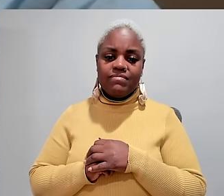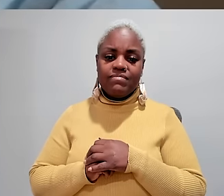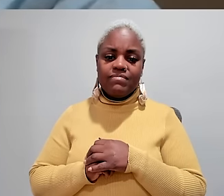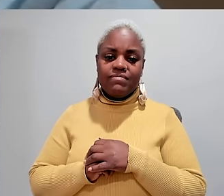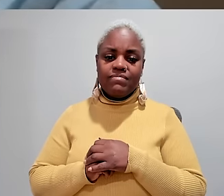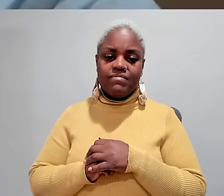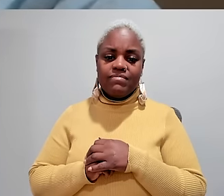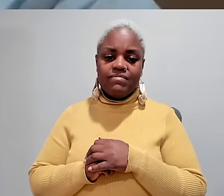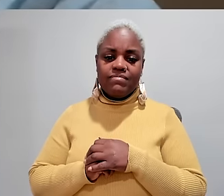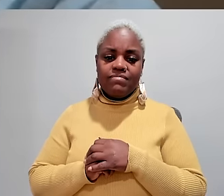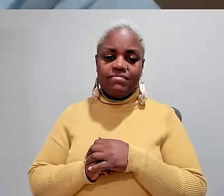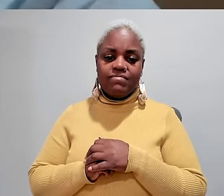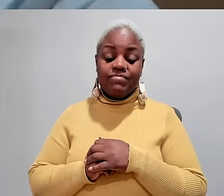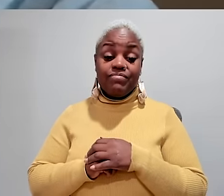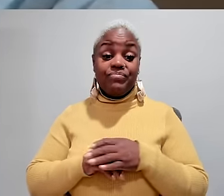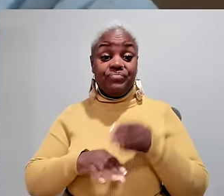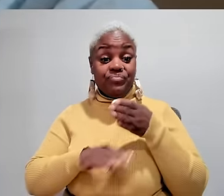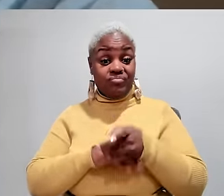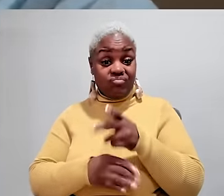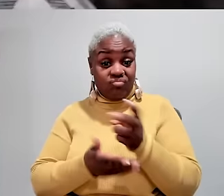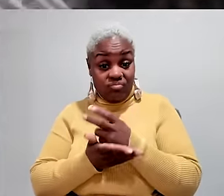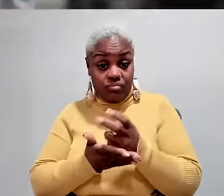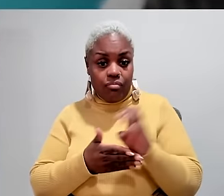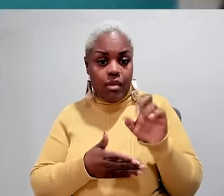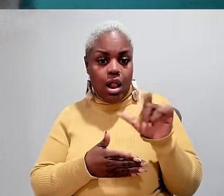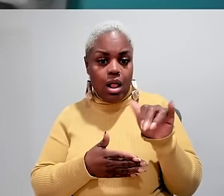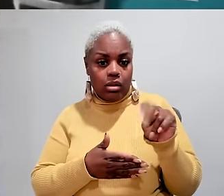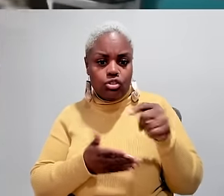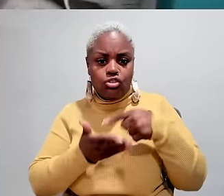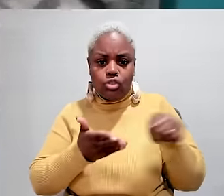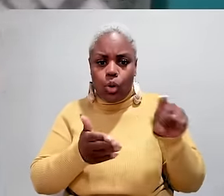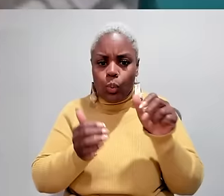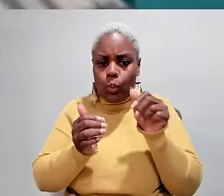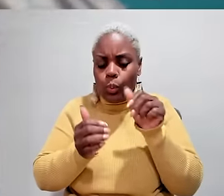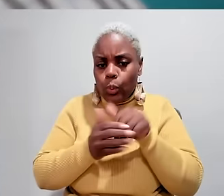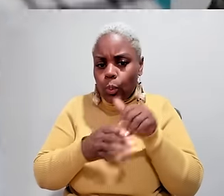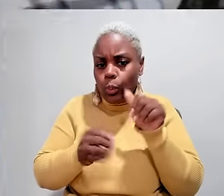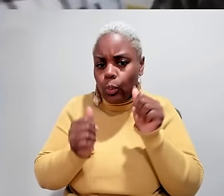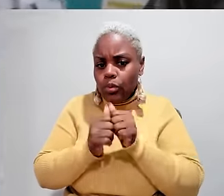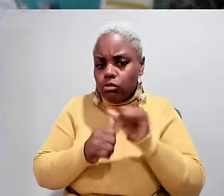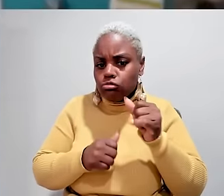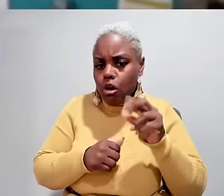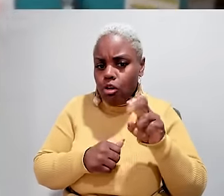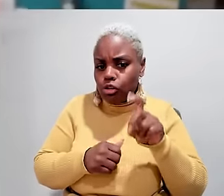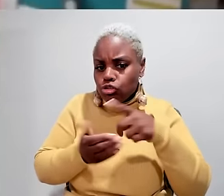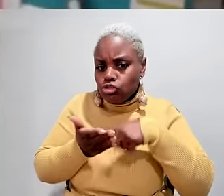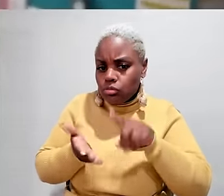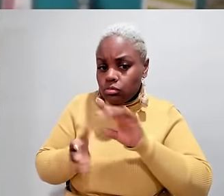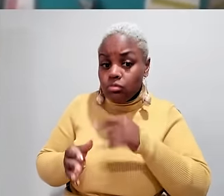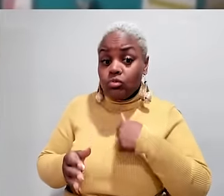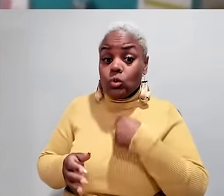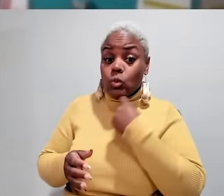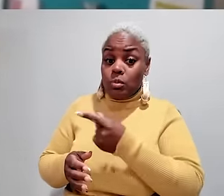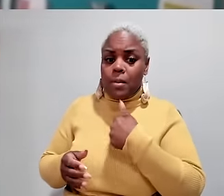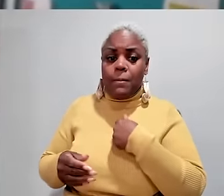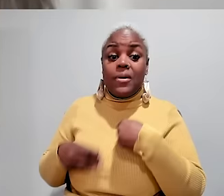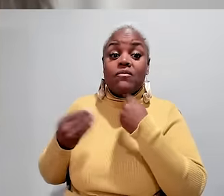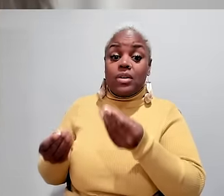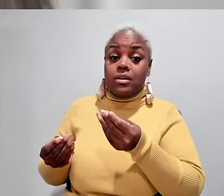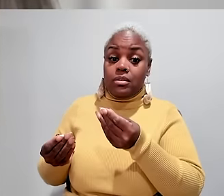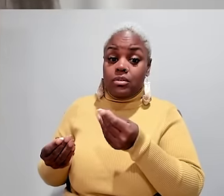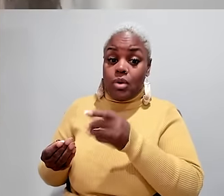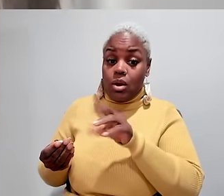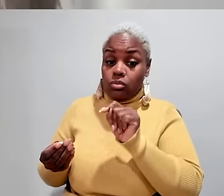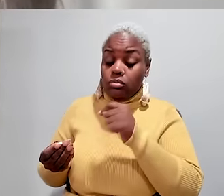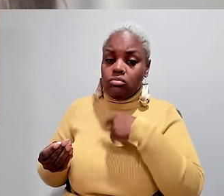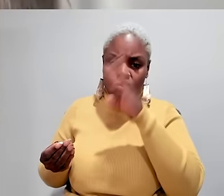saved my life. JARED After William's seizure, Ellen checked in with Jared. JARED I told